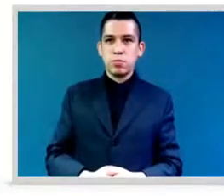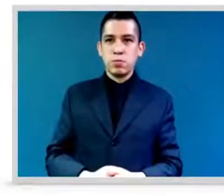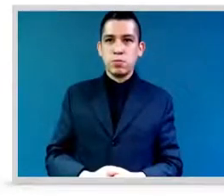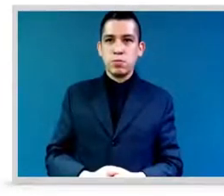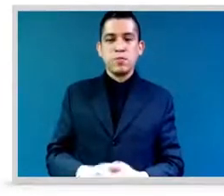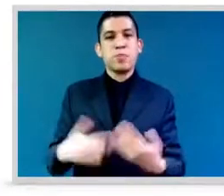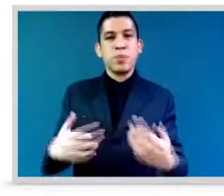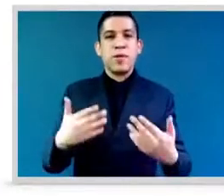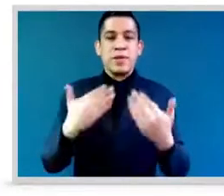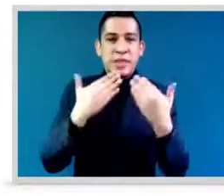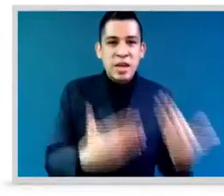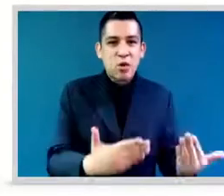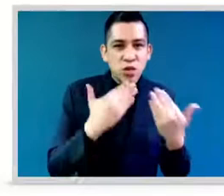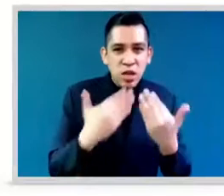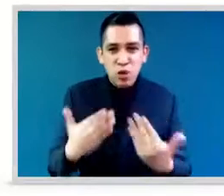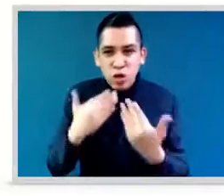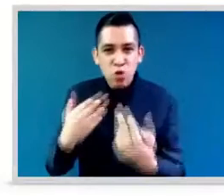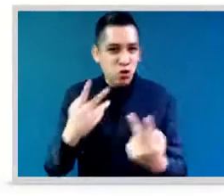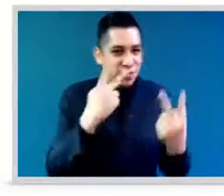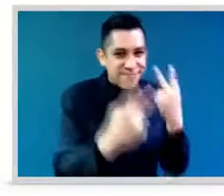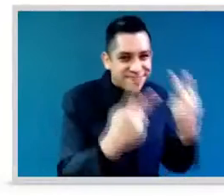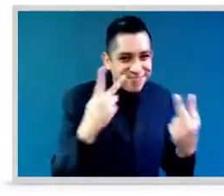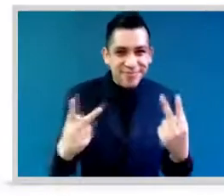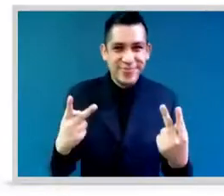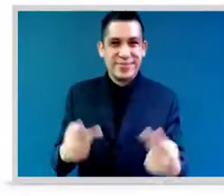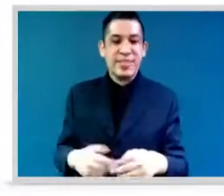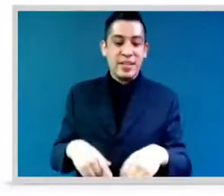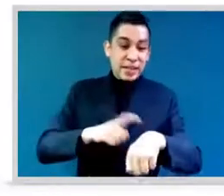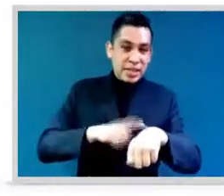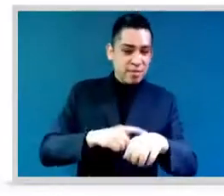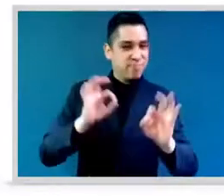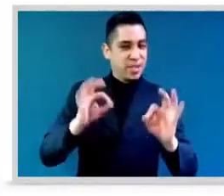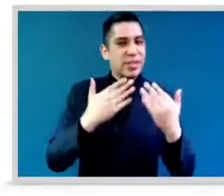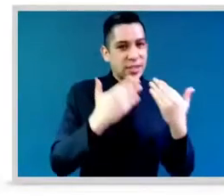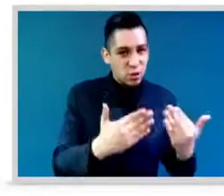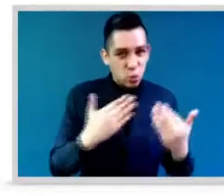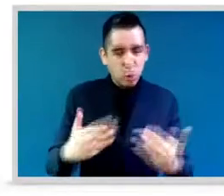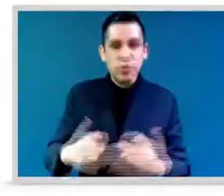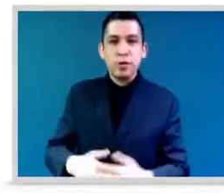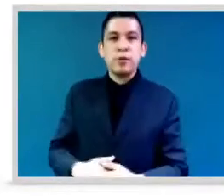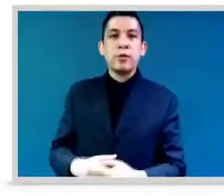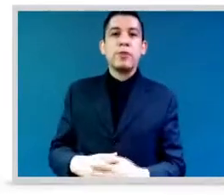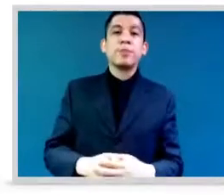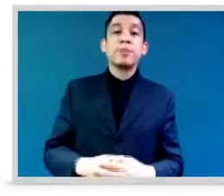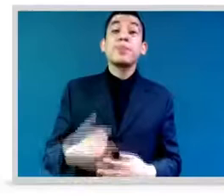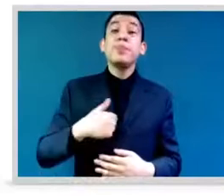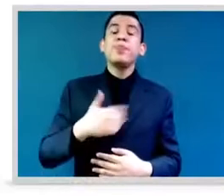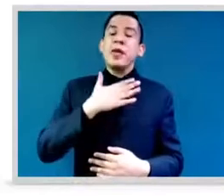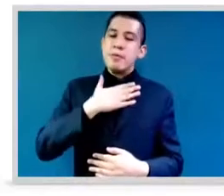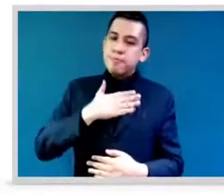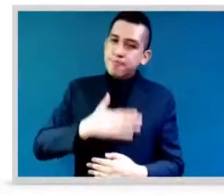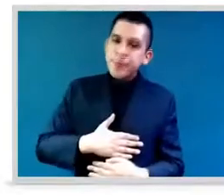sticking to the time. And next, I'd like to follow up on a point that you made about percentages and